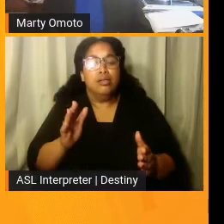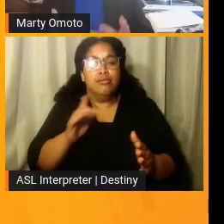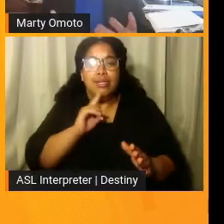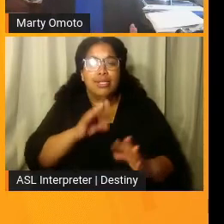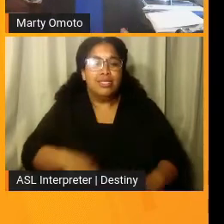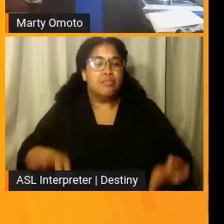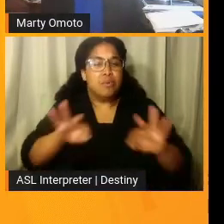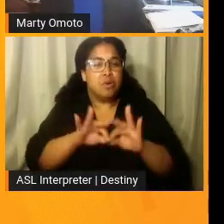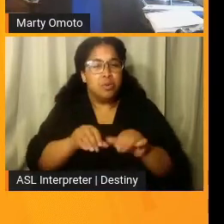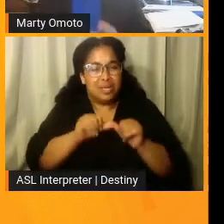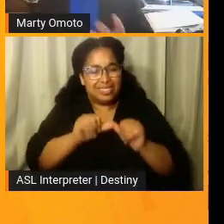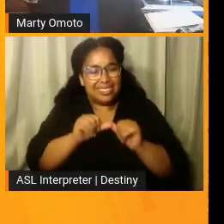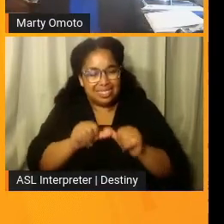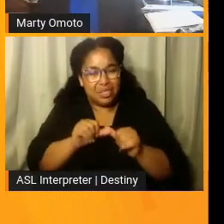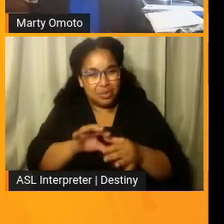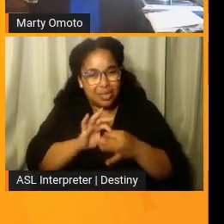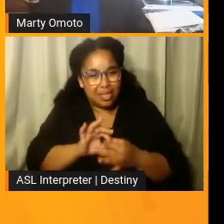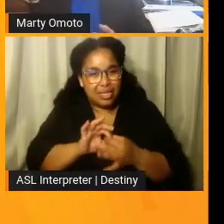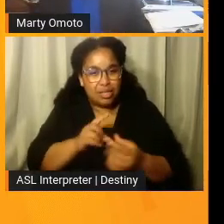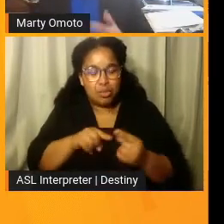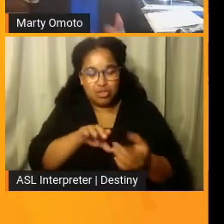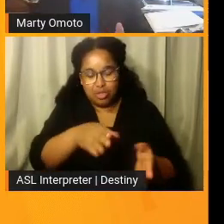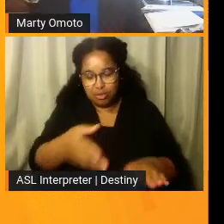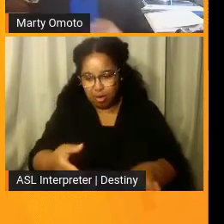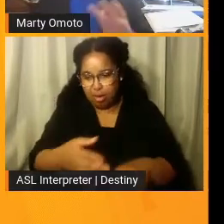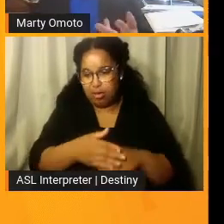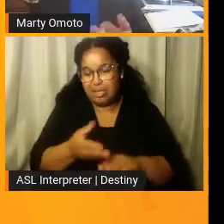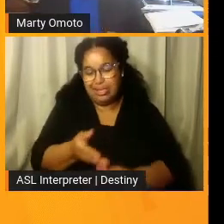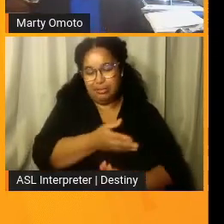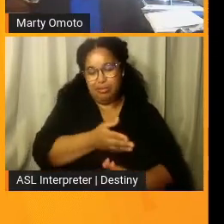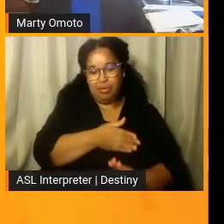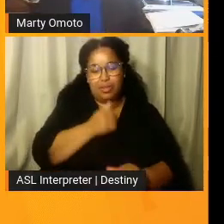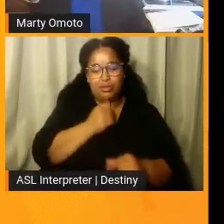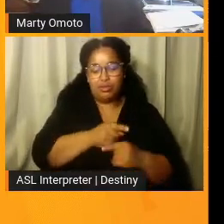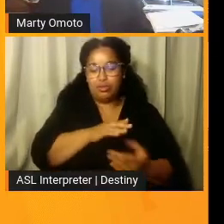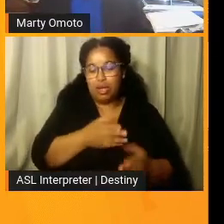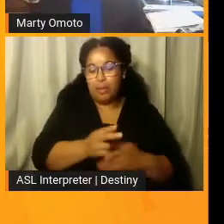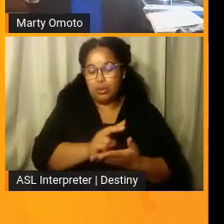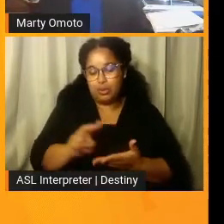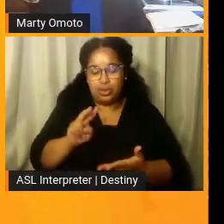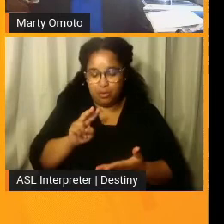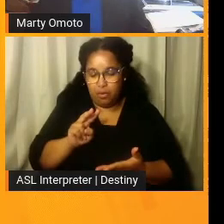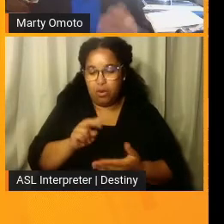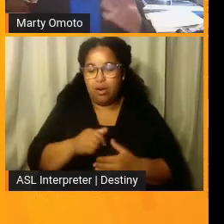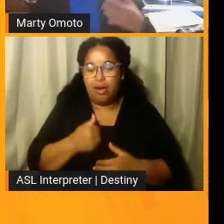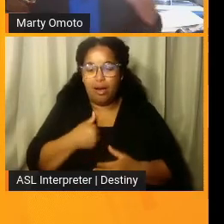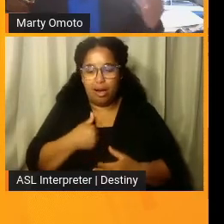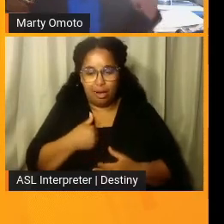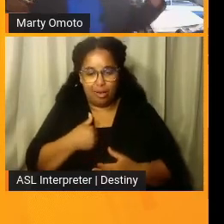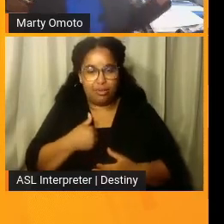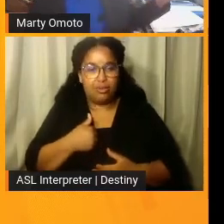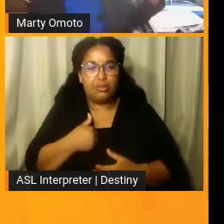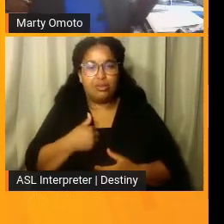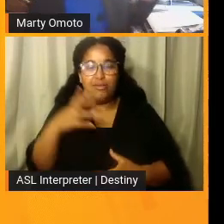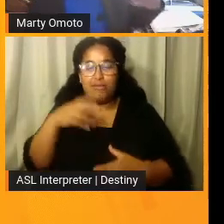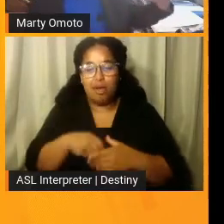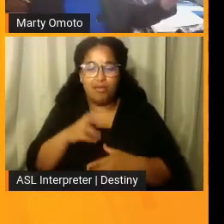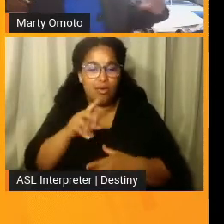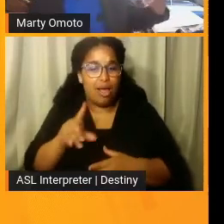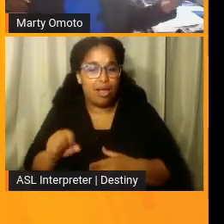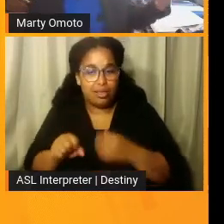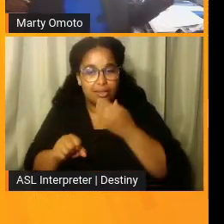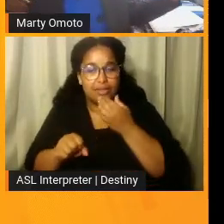connected and help each other is when she died, or just before she died two weeks, I was doing some rallies and meetings